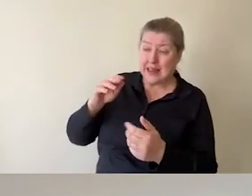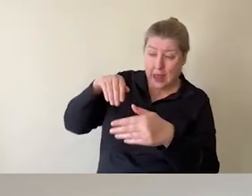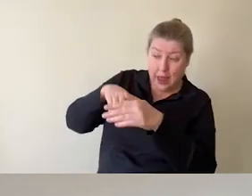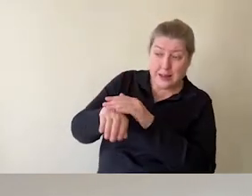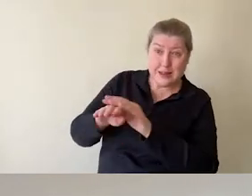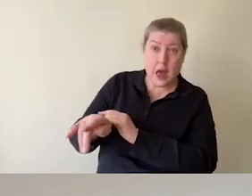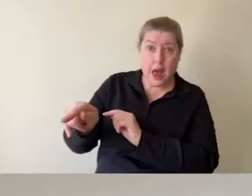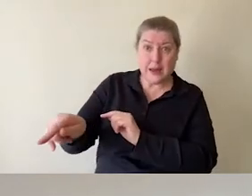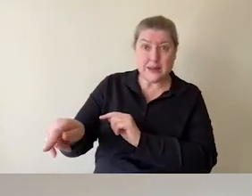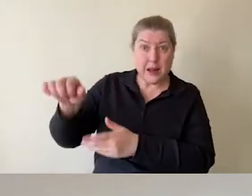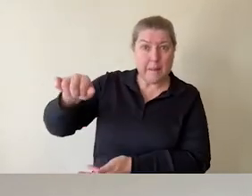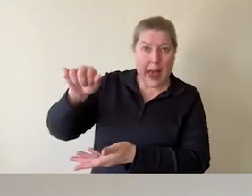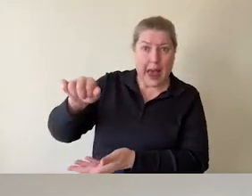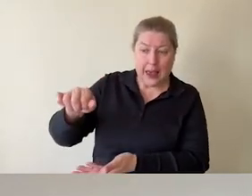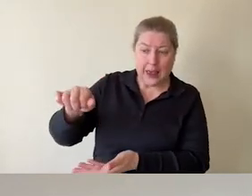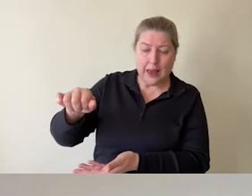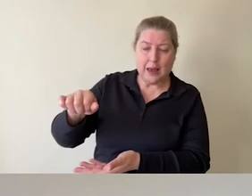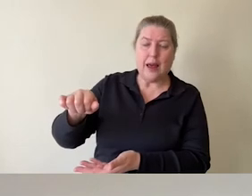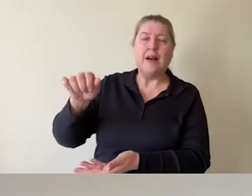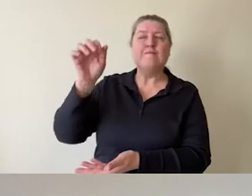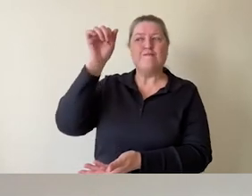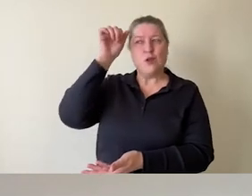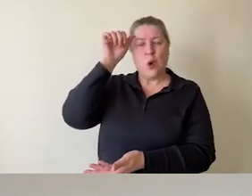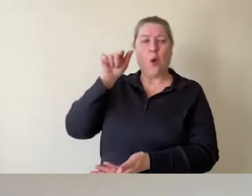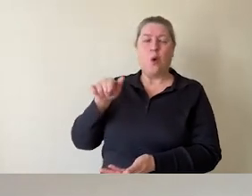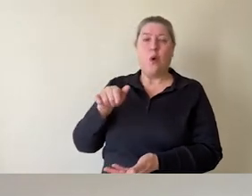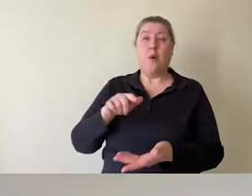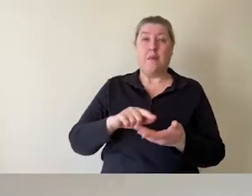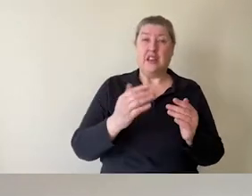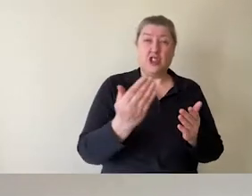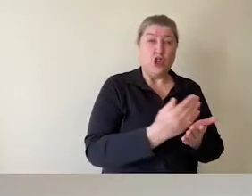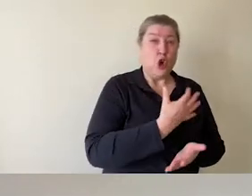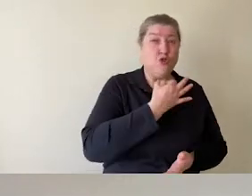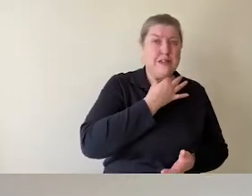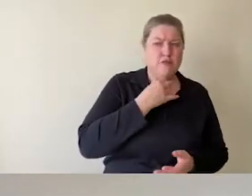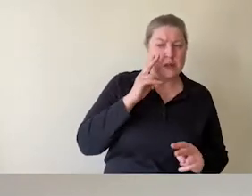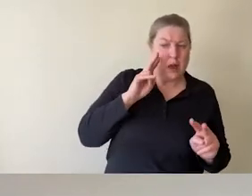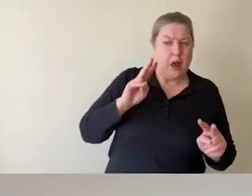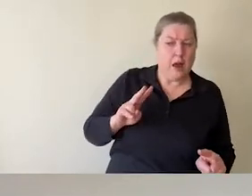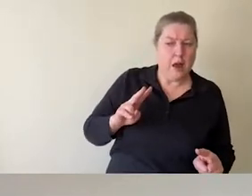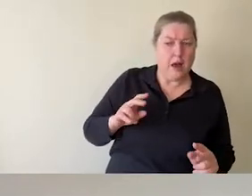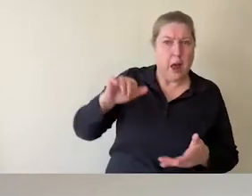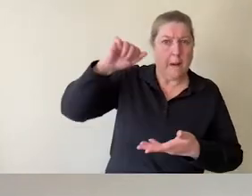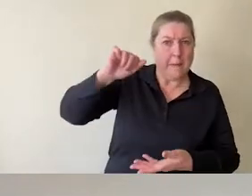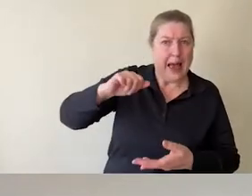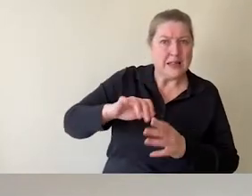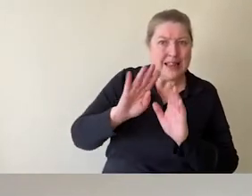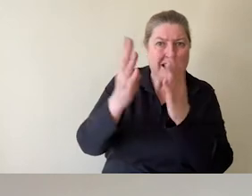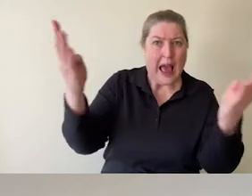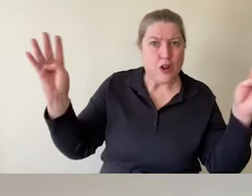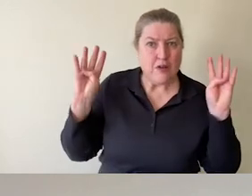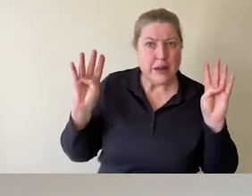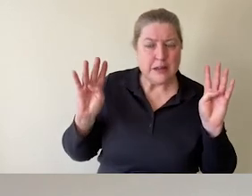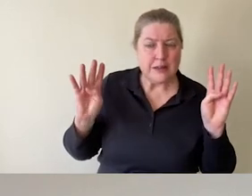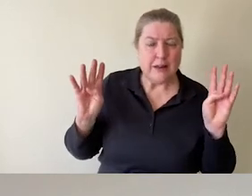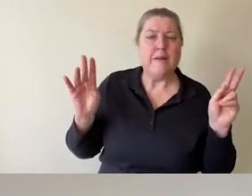And that cuts down on the perceived security risk of bags in galleries. They can